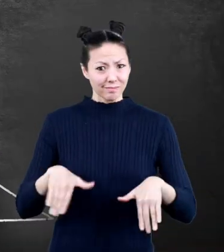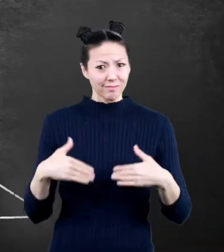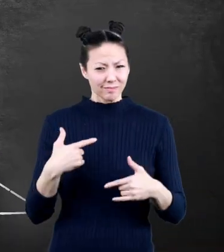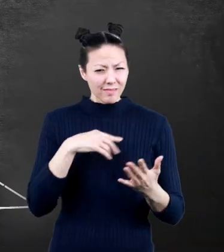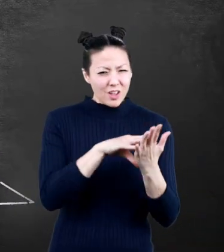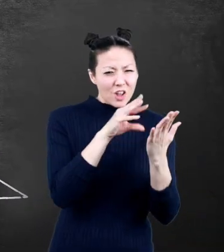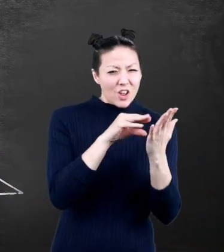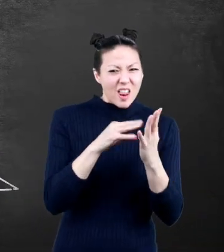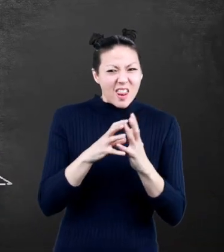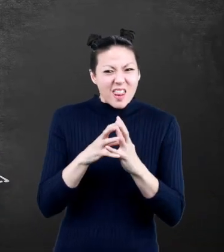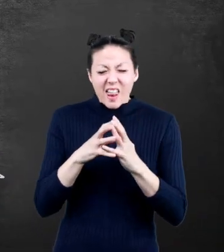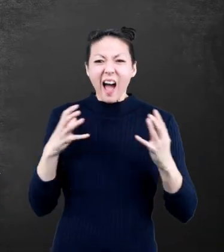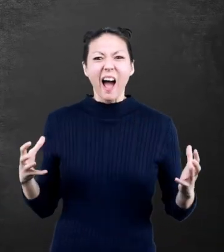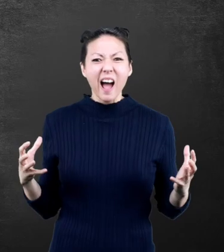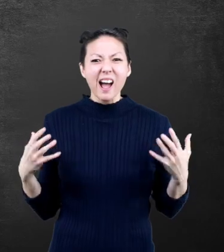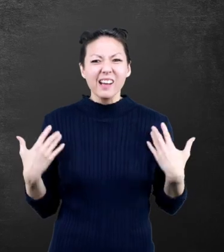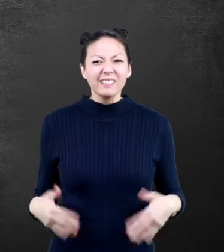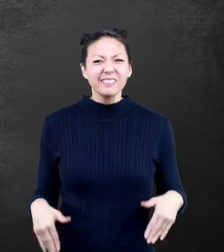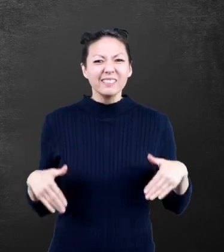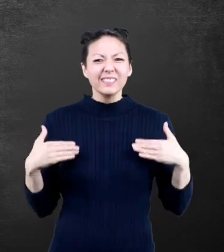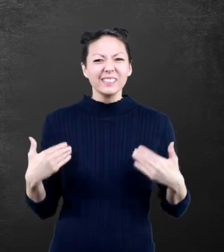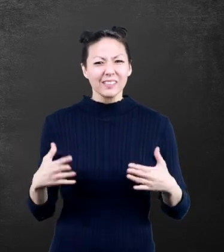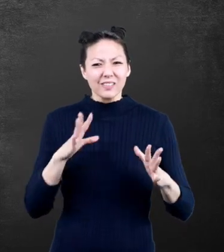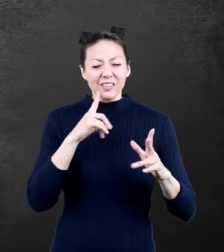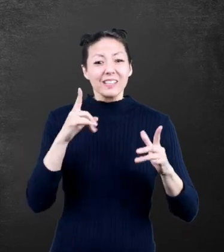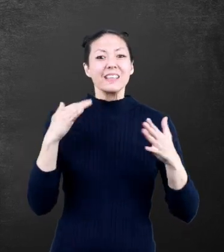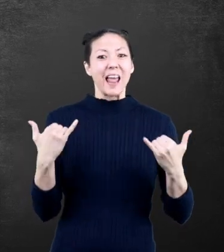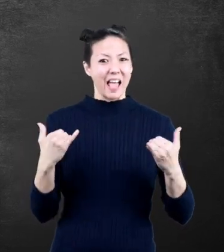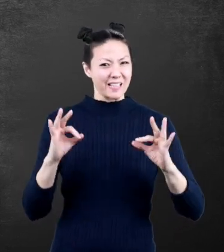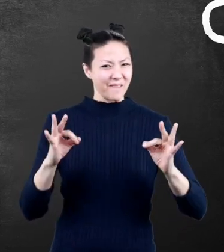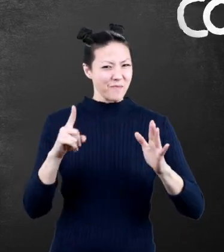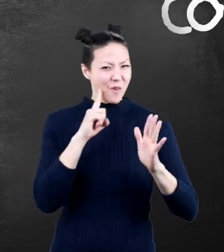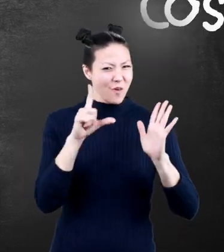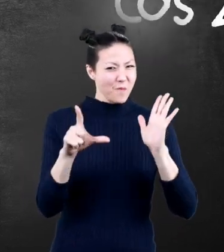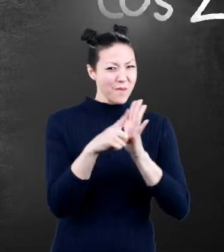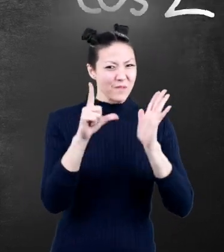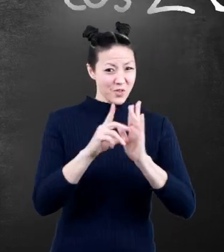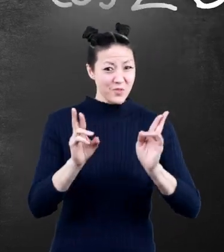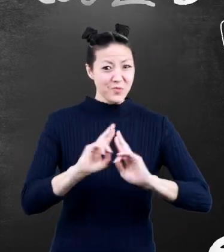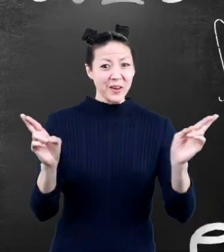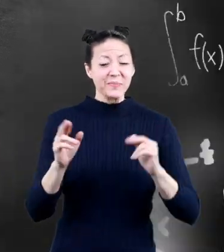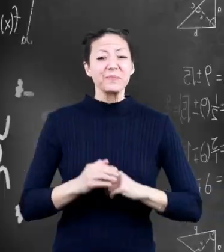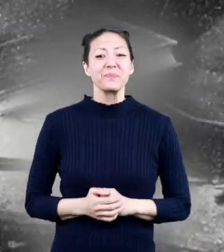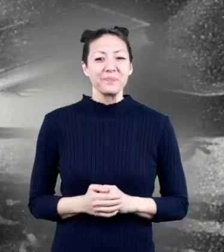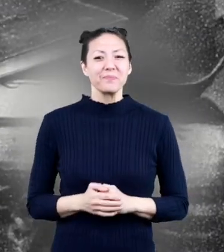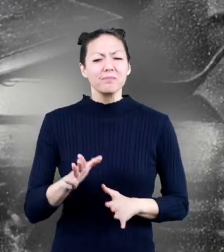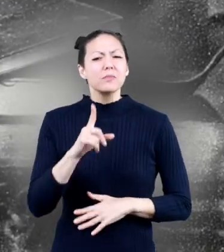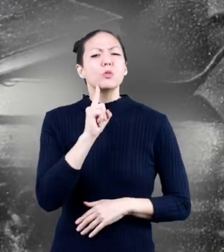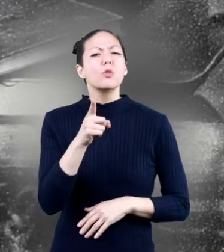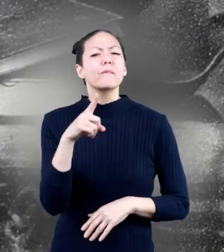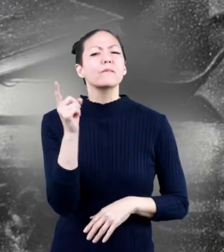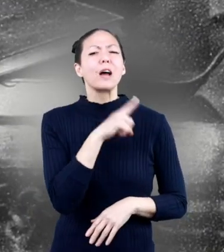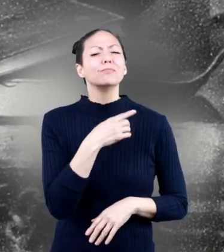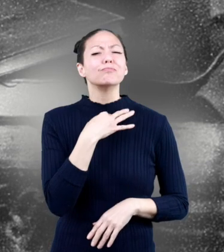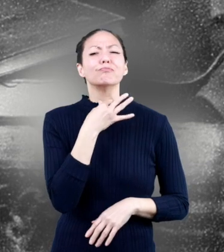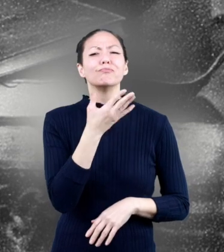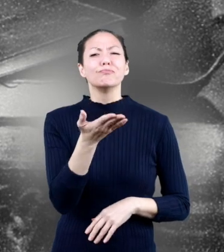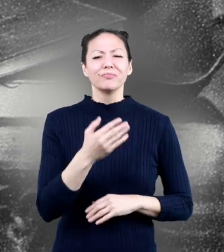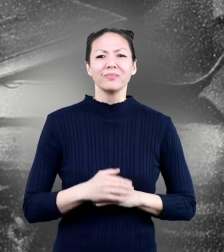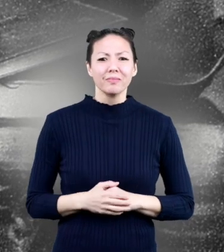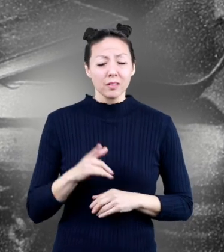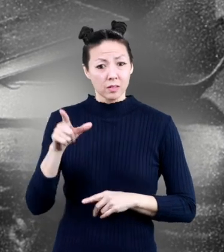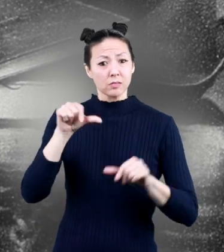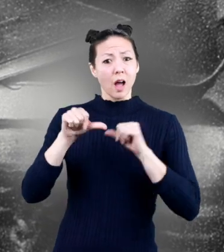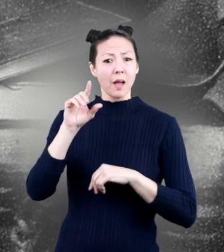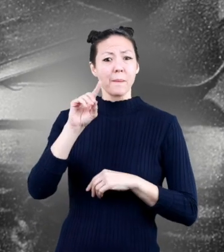we just learned a lot of new things it is definitely time to review true or false